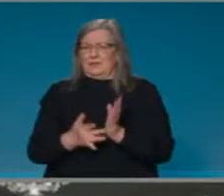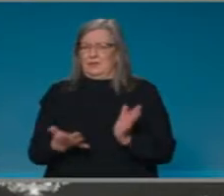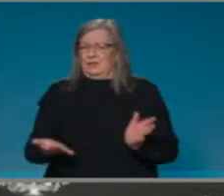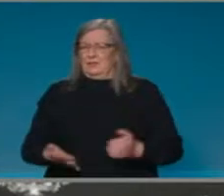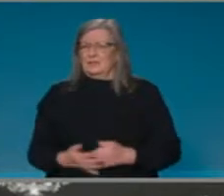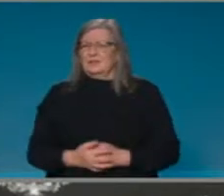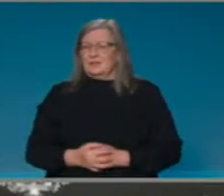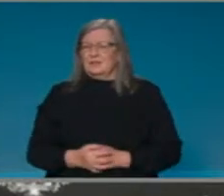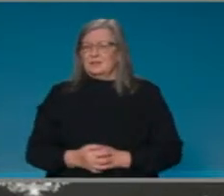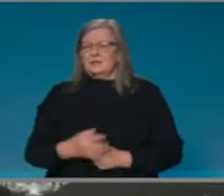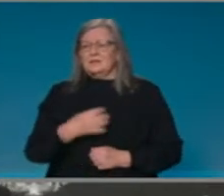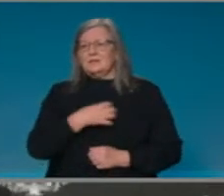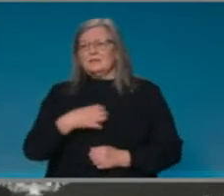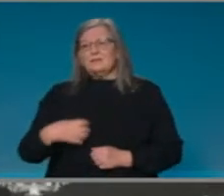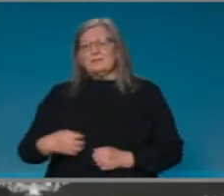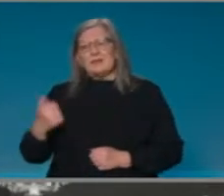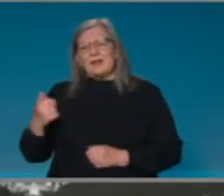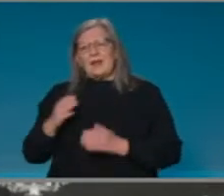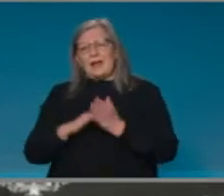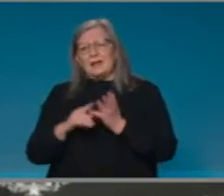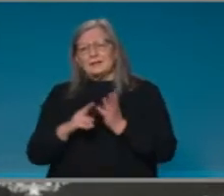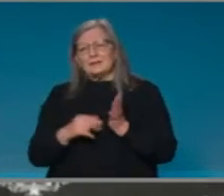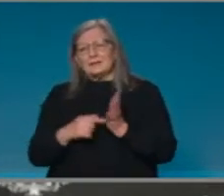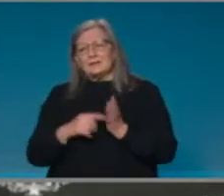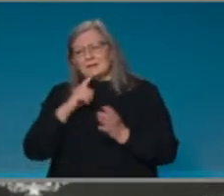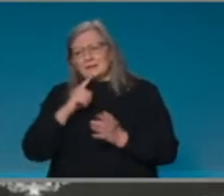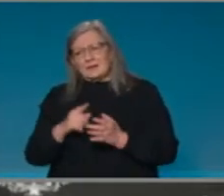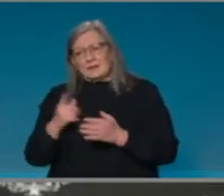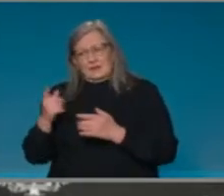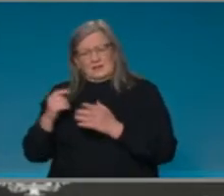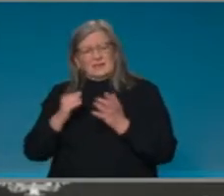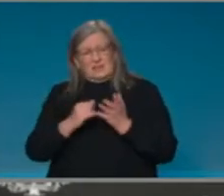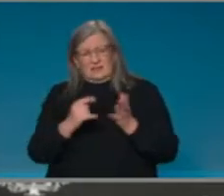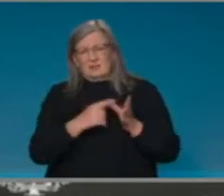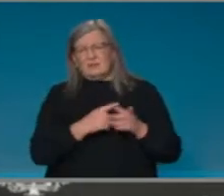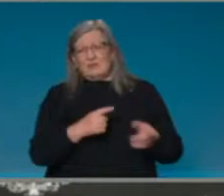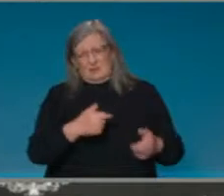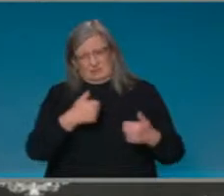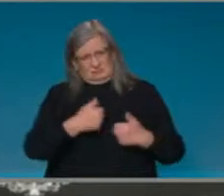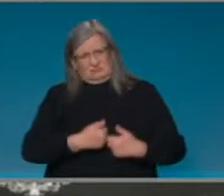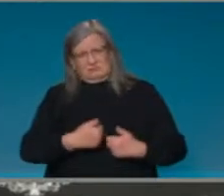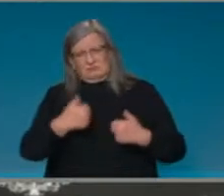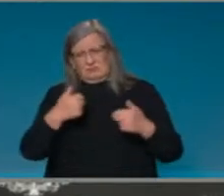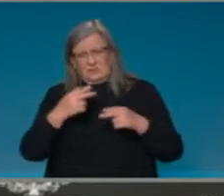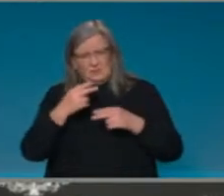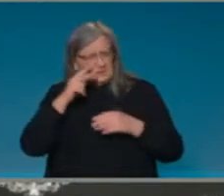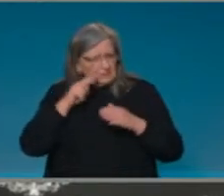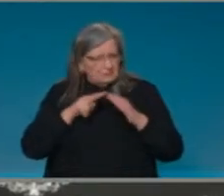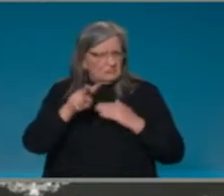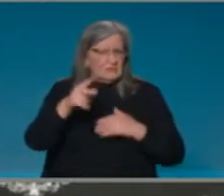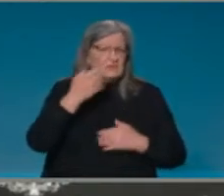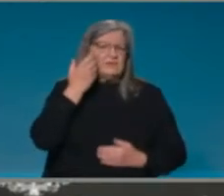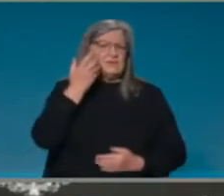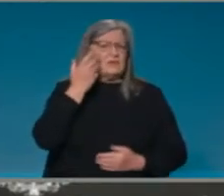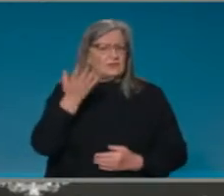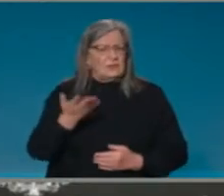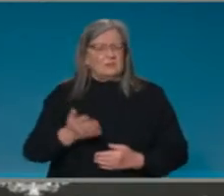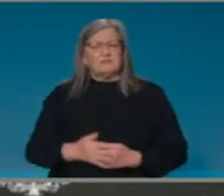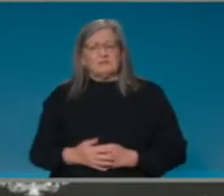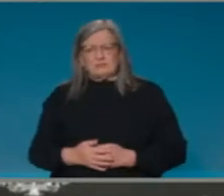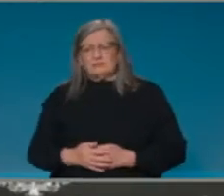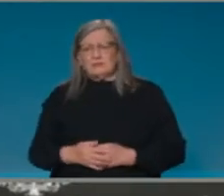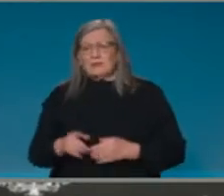is a real breakthrough and it does provide a pathway forward. Now, um, if I can go please to, uh,